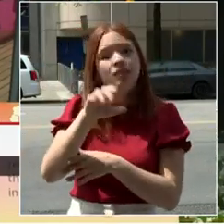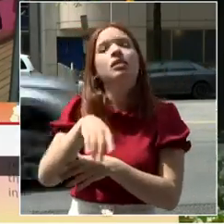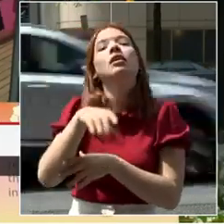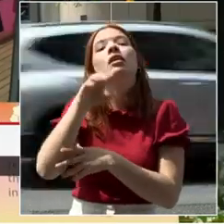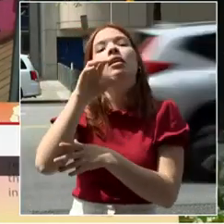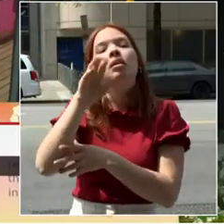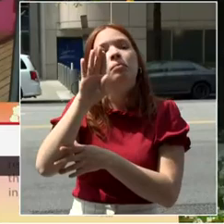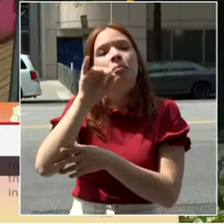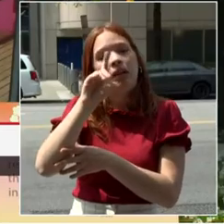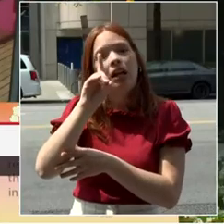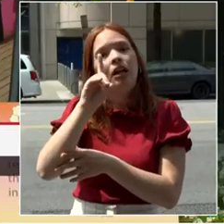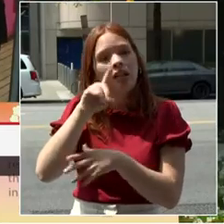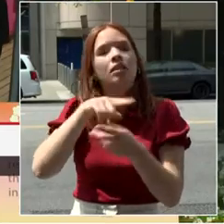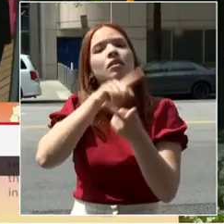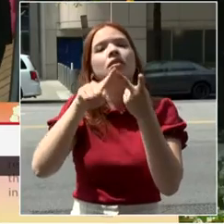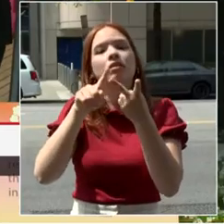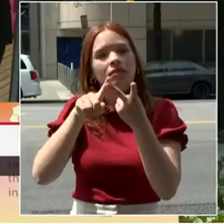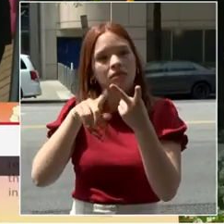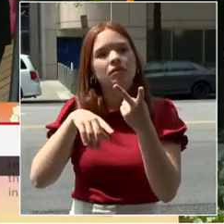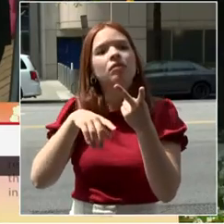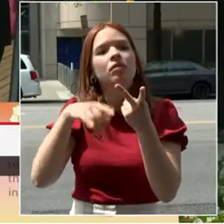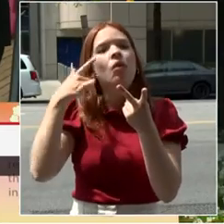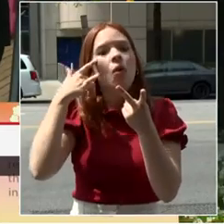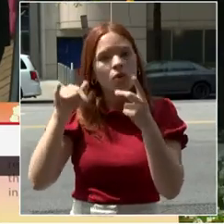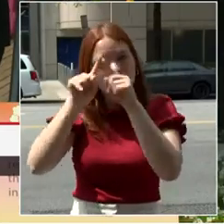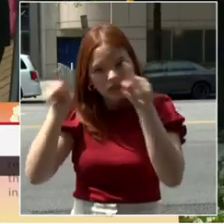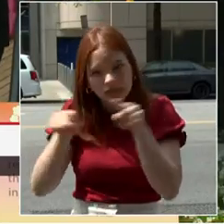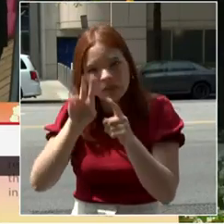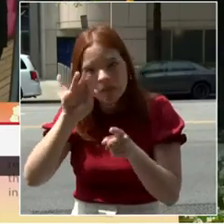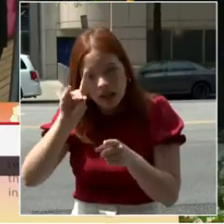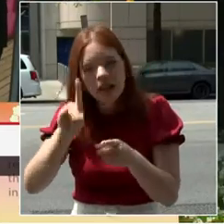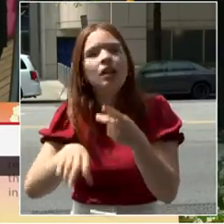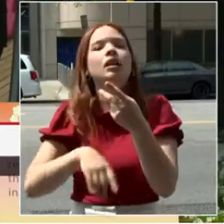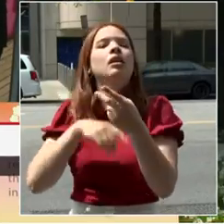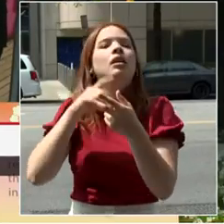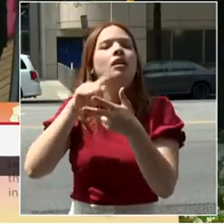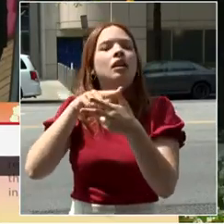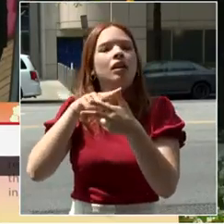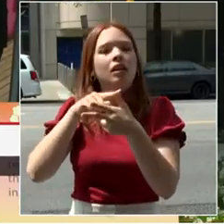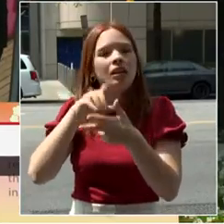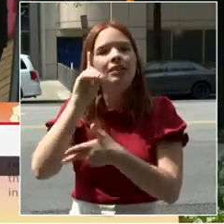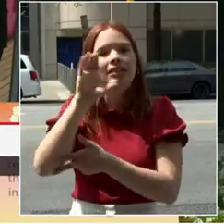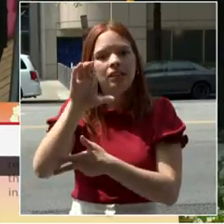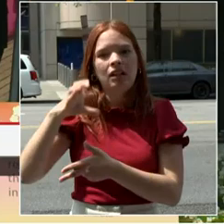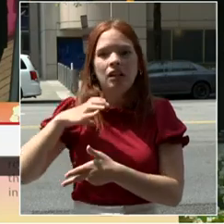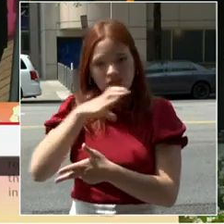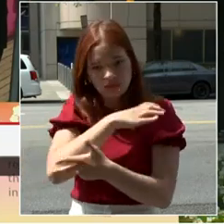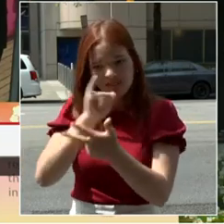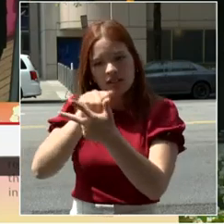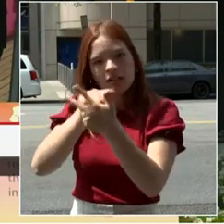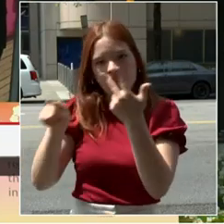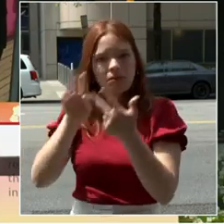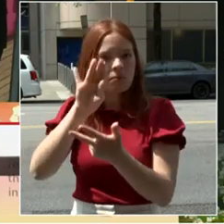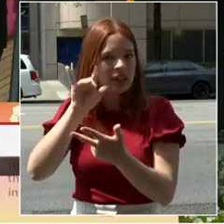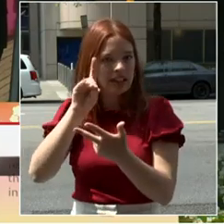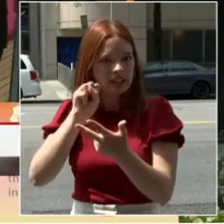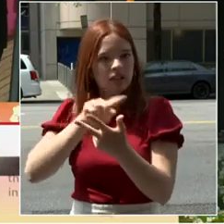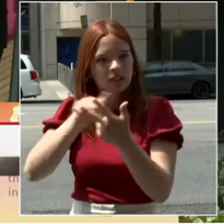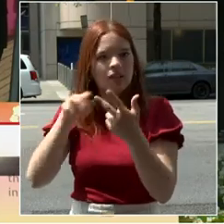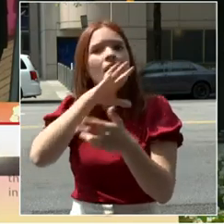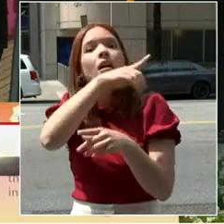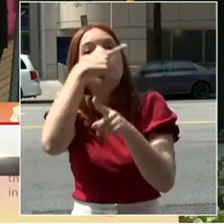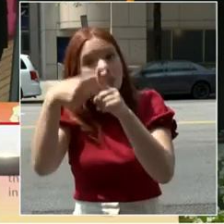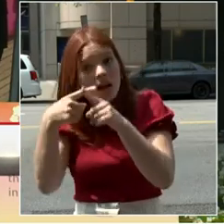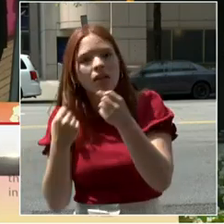bid, and the Federal City Council. And supported by our Office of the Deputy Mayor for Planning and Economic